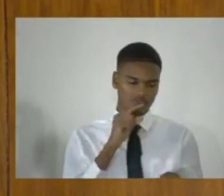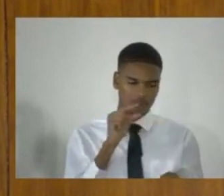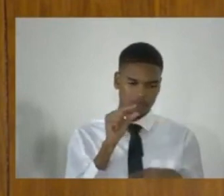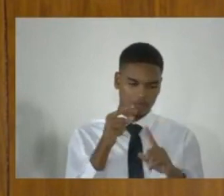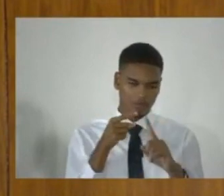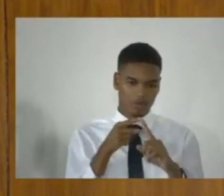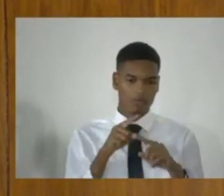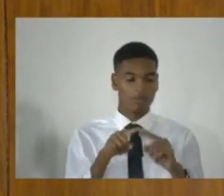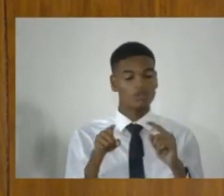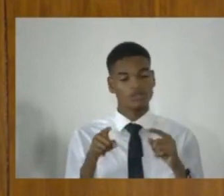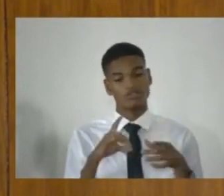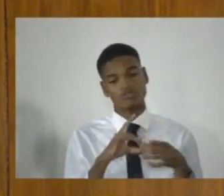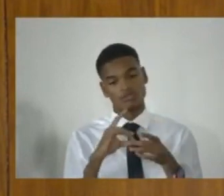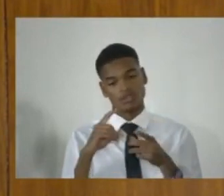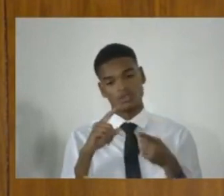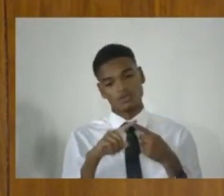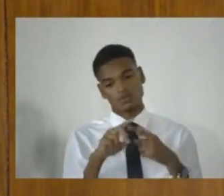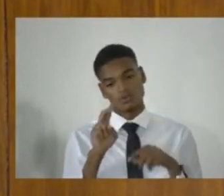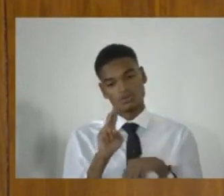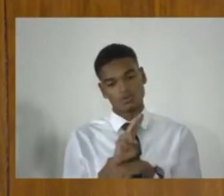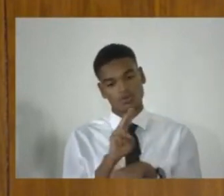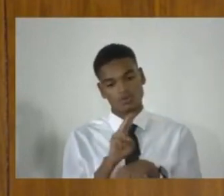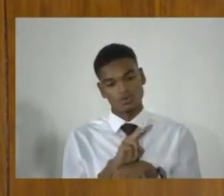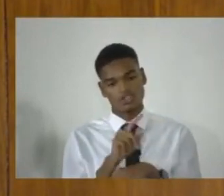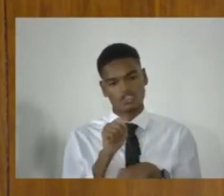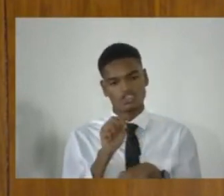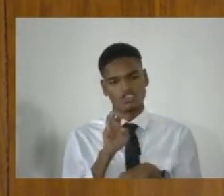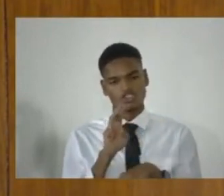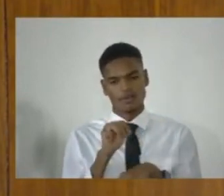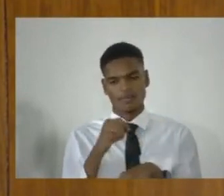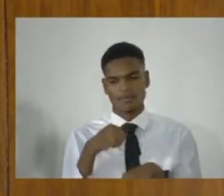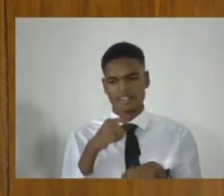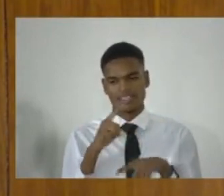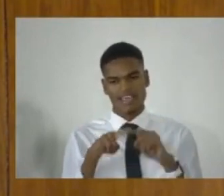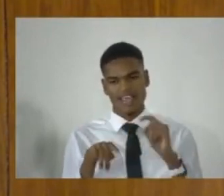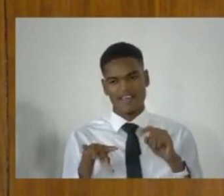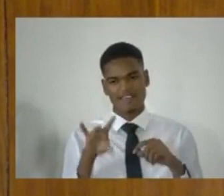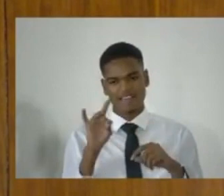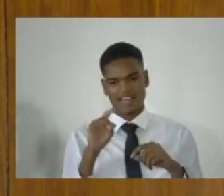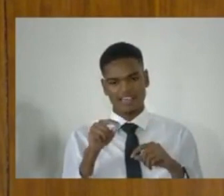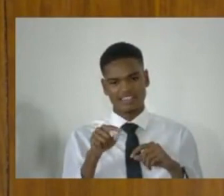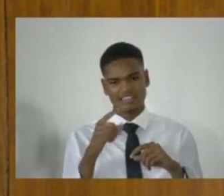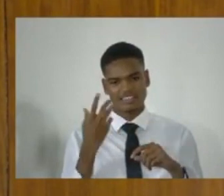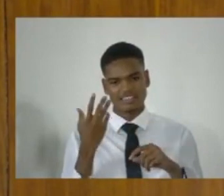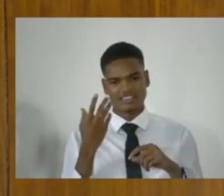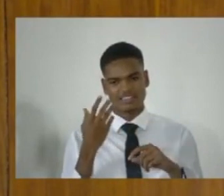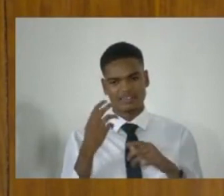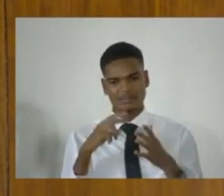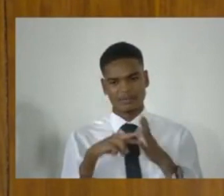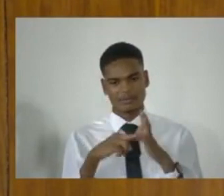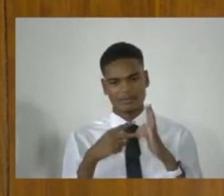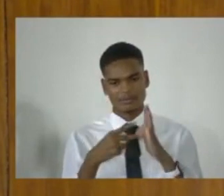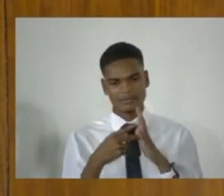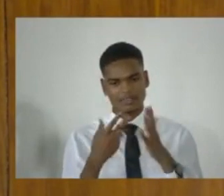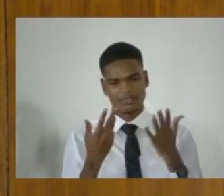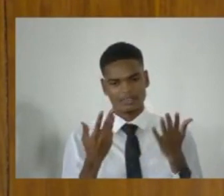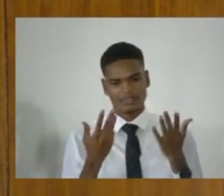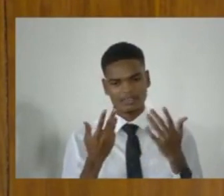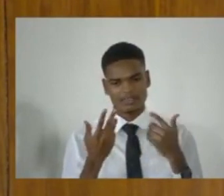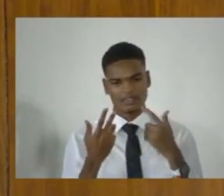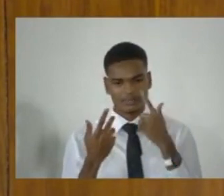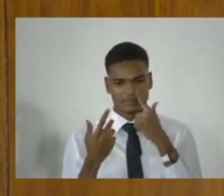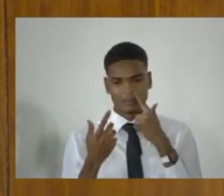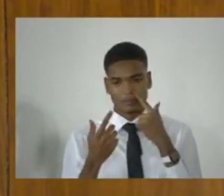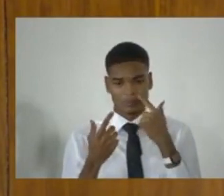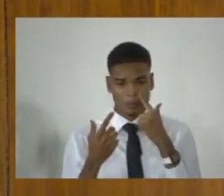but it relates to the use of a term which I couldn't find a definition of. I'm sure it's there, but I'd love it to be pointed, if someone could